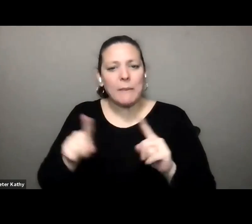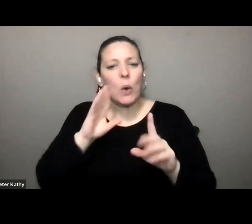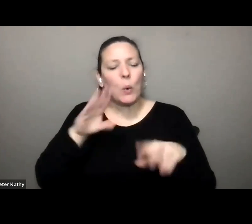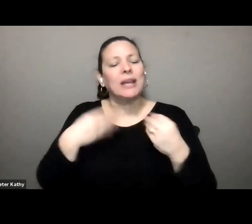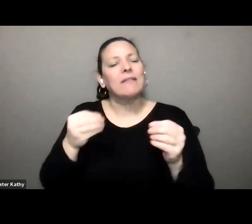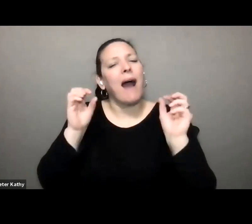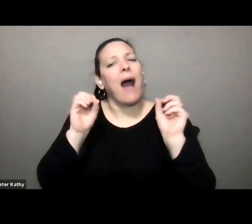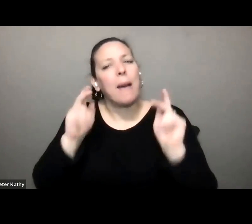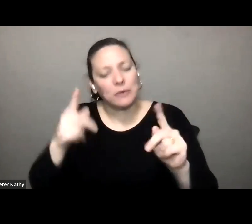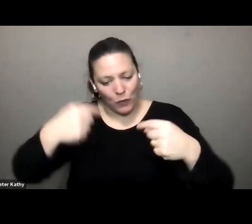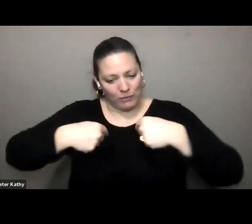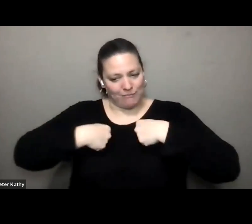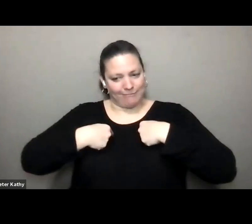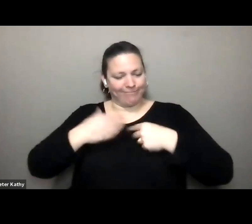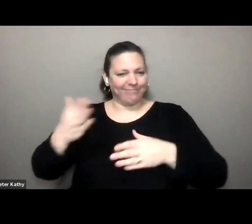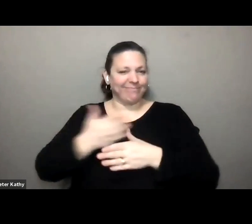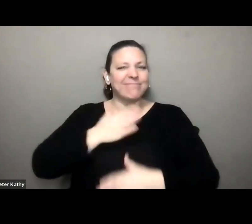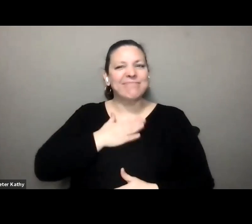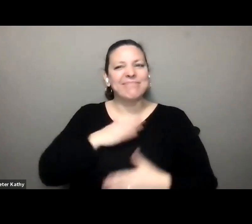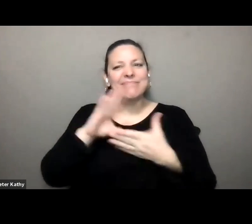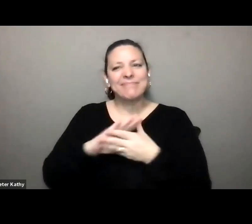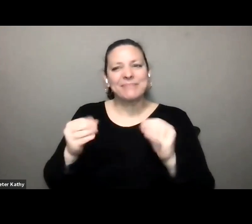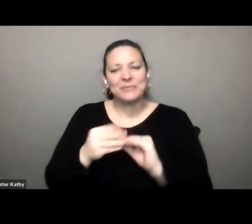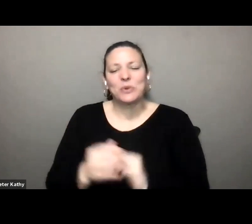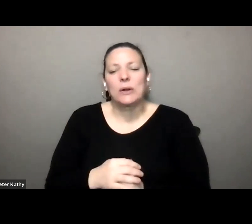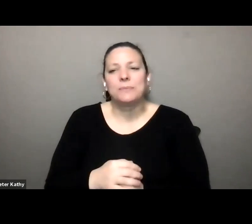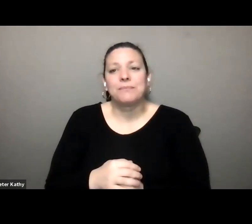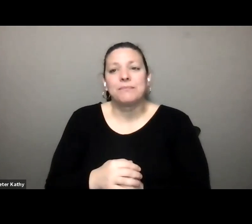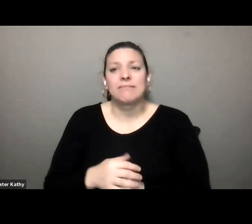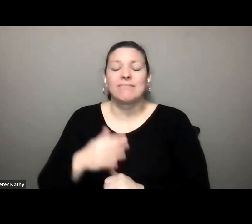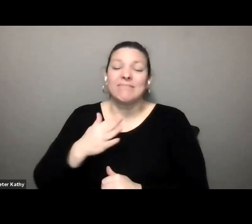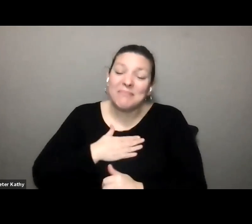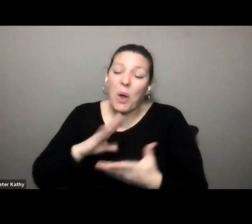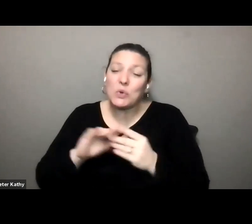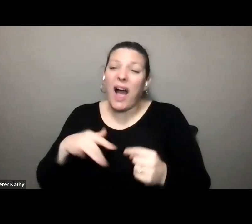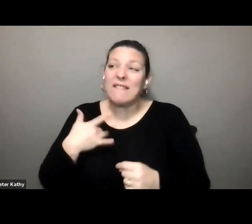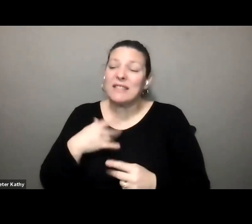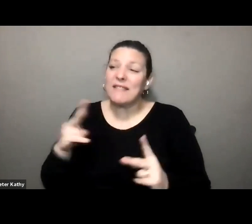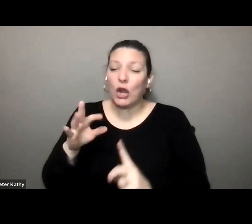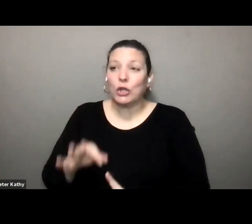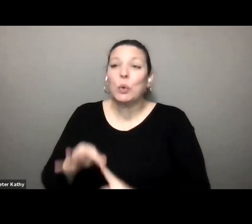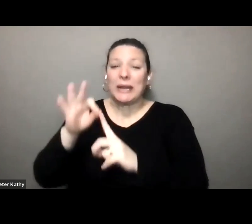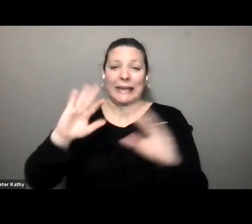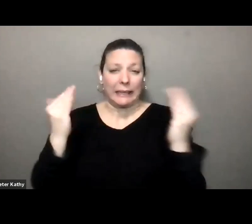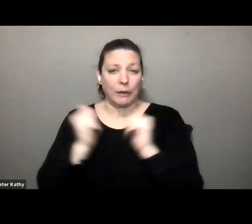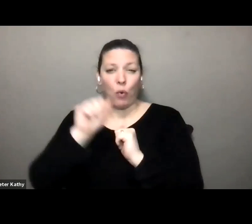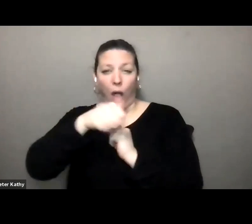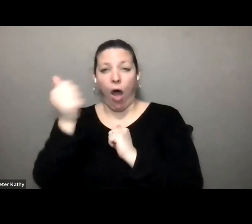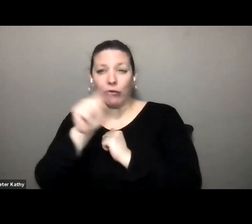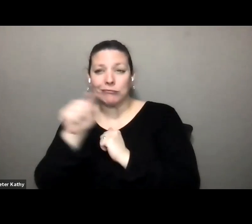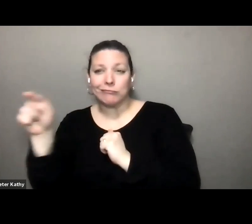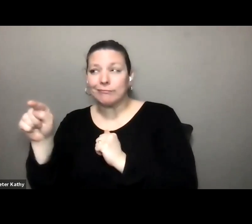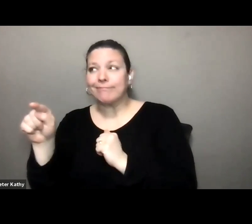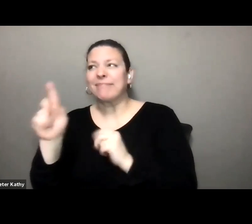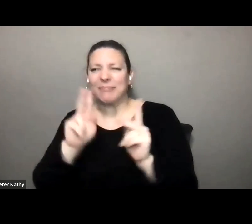opportunity to tell my story i feel my story is pretty unique um to some others you know people i've met